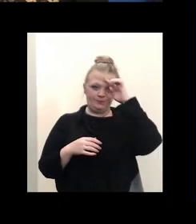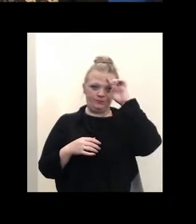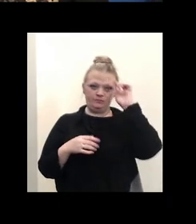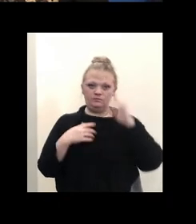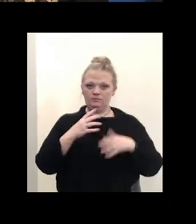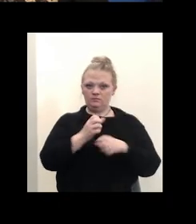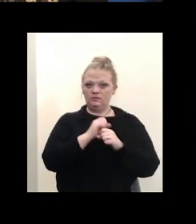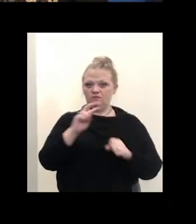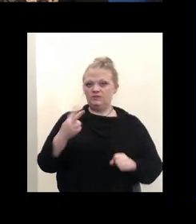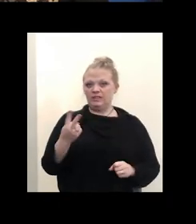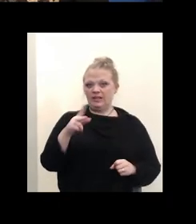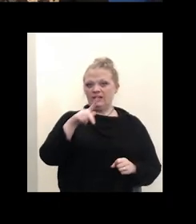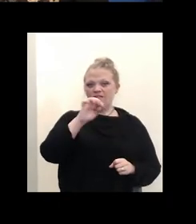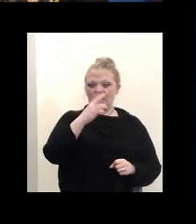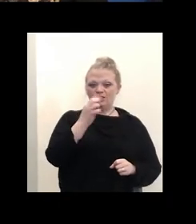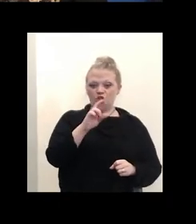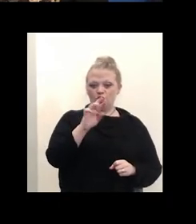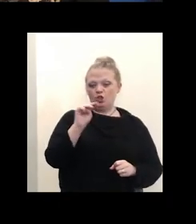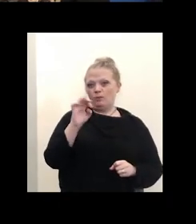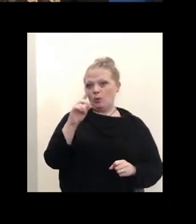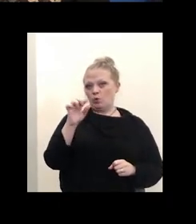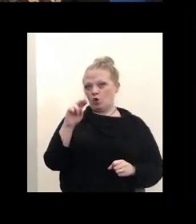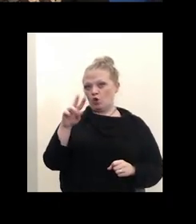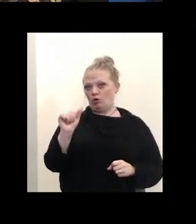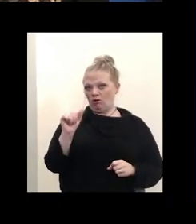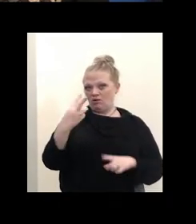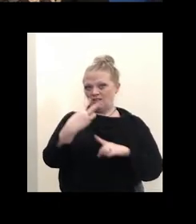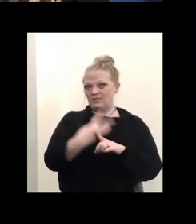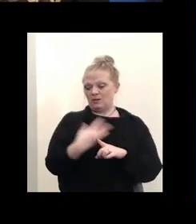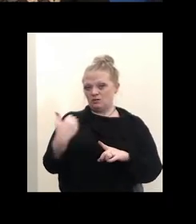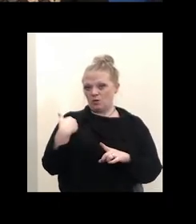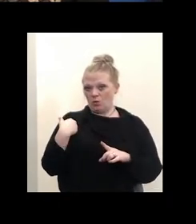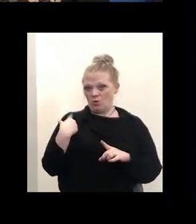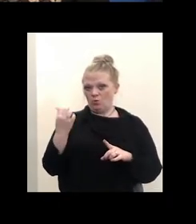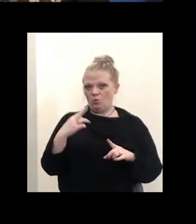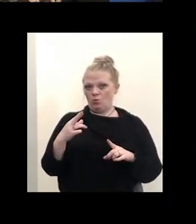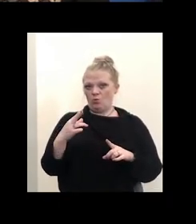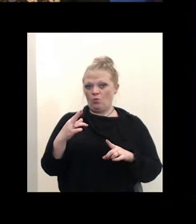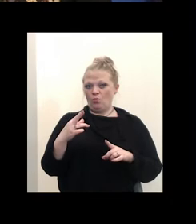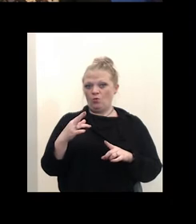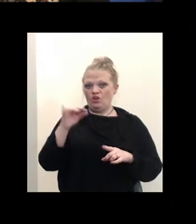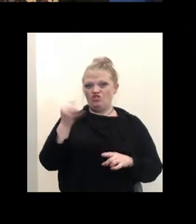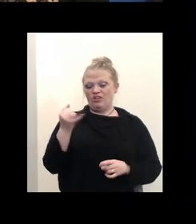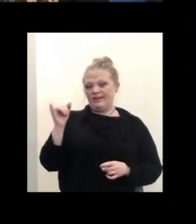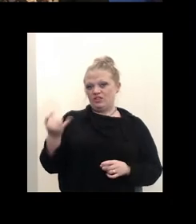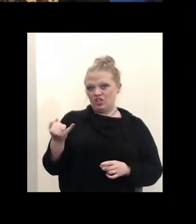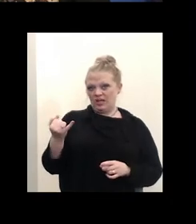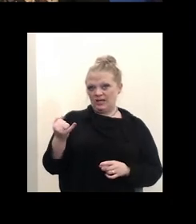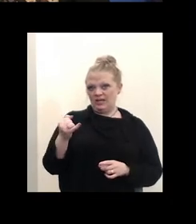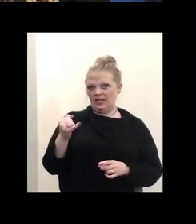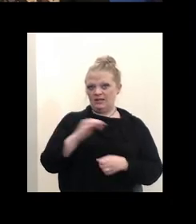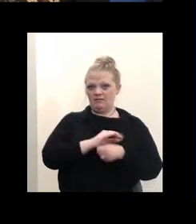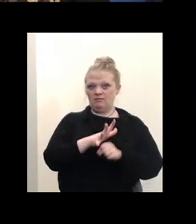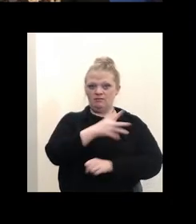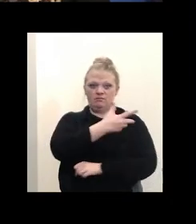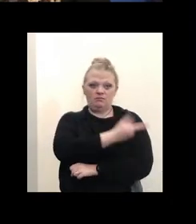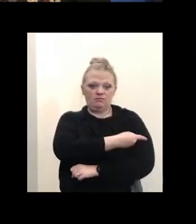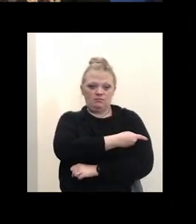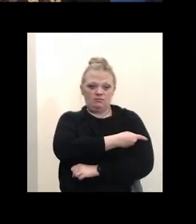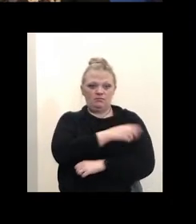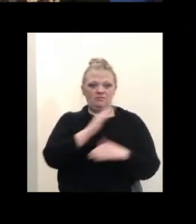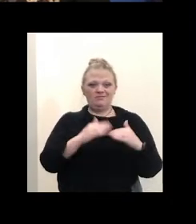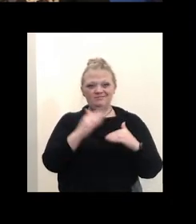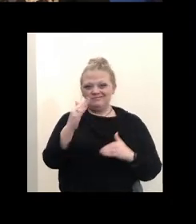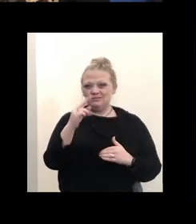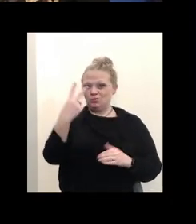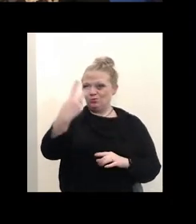Pfizer or Moderna vaccine six months ago or who received their Johnson and Johnson COVID-19 vaccine at least two months ago